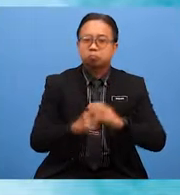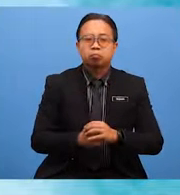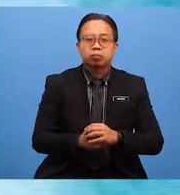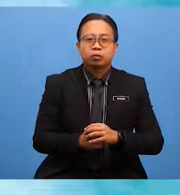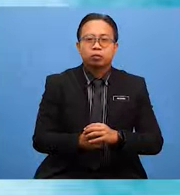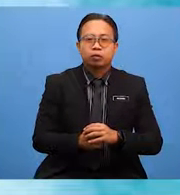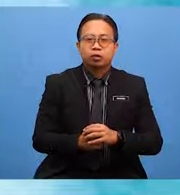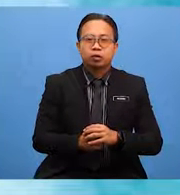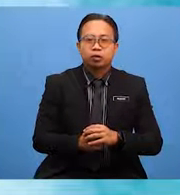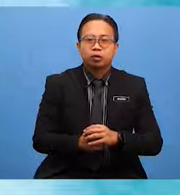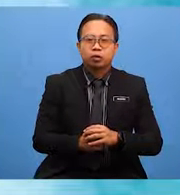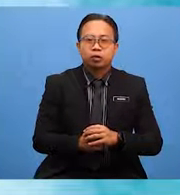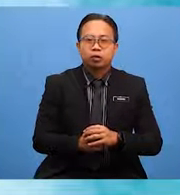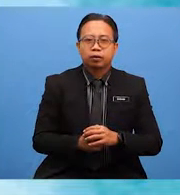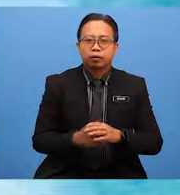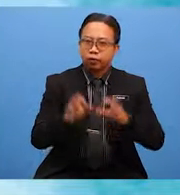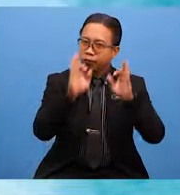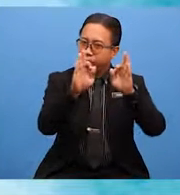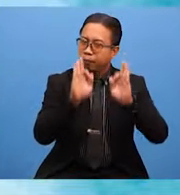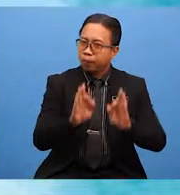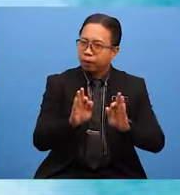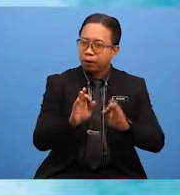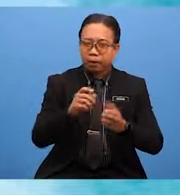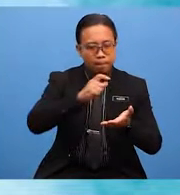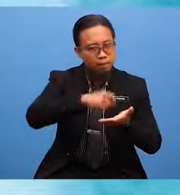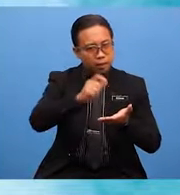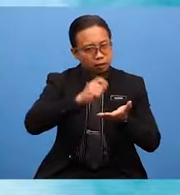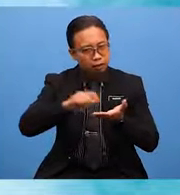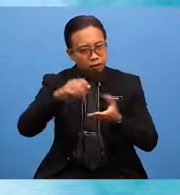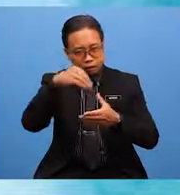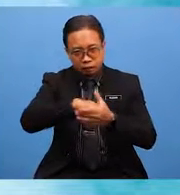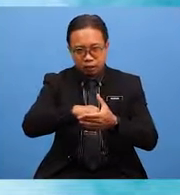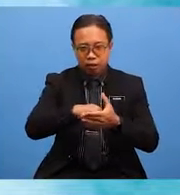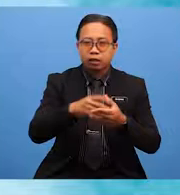usually accounts for the format marks in the exam too.